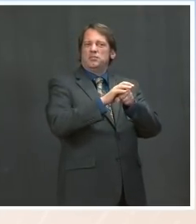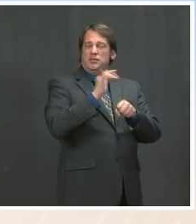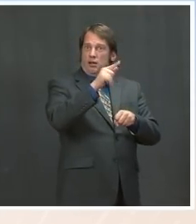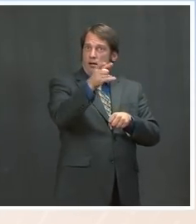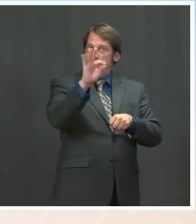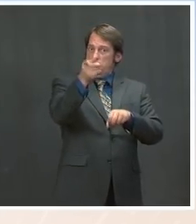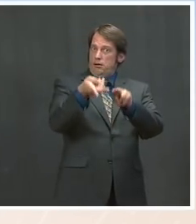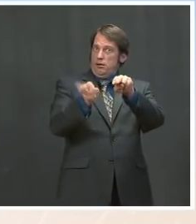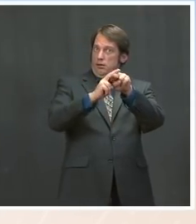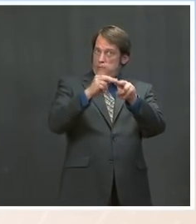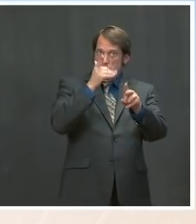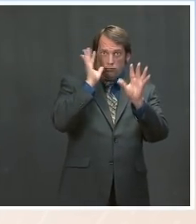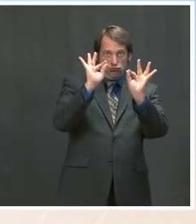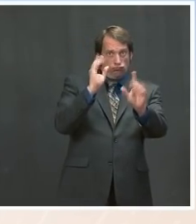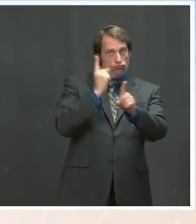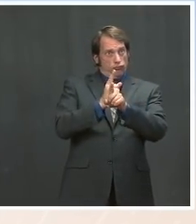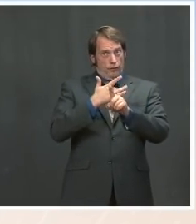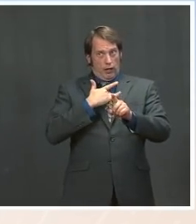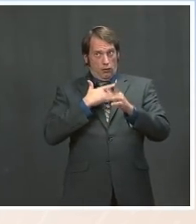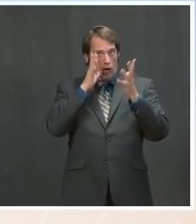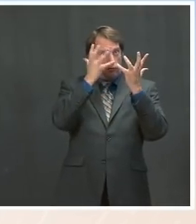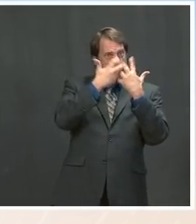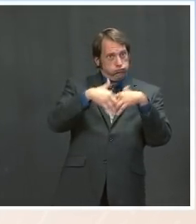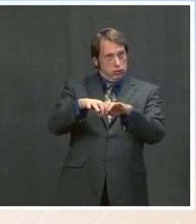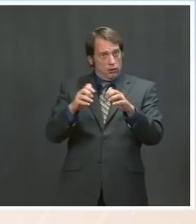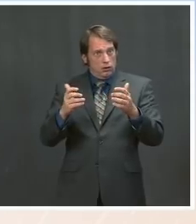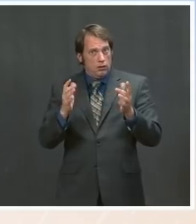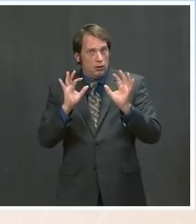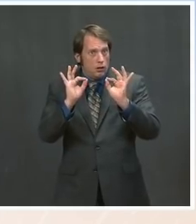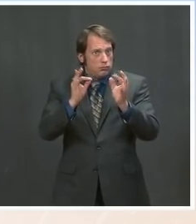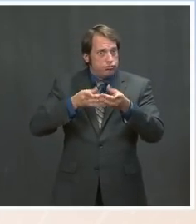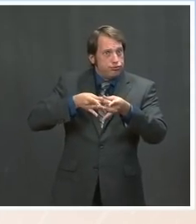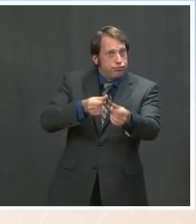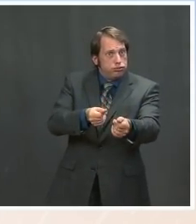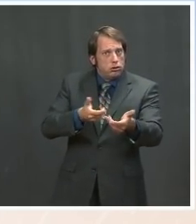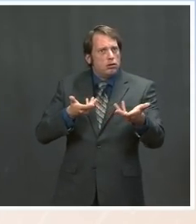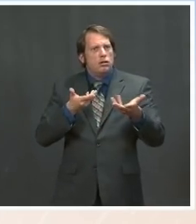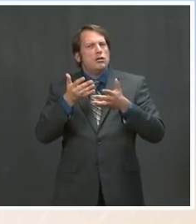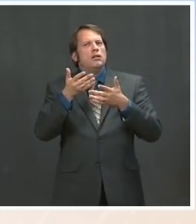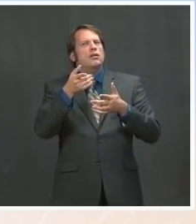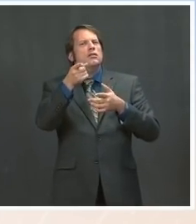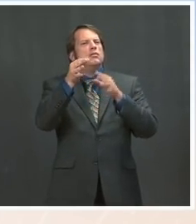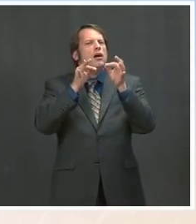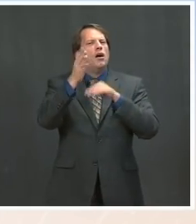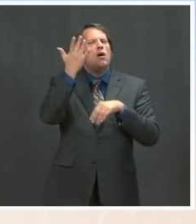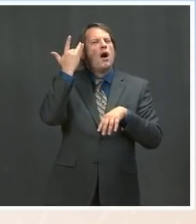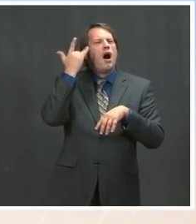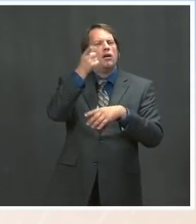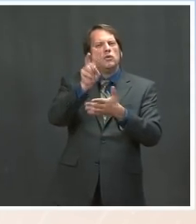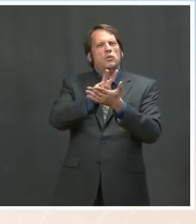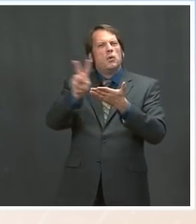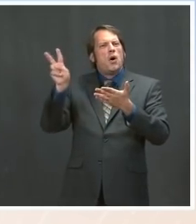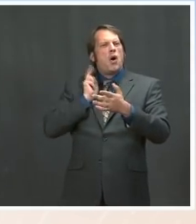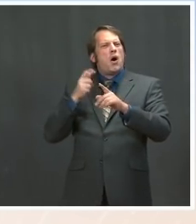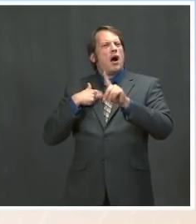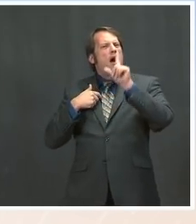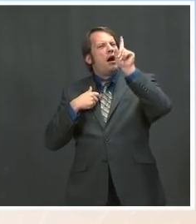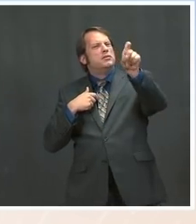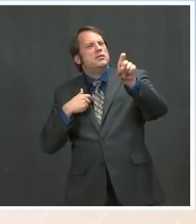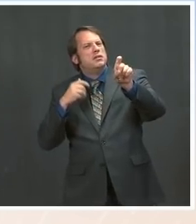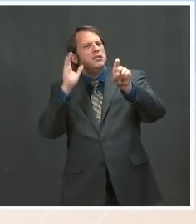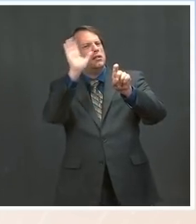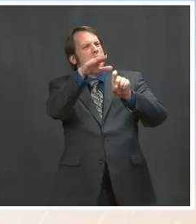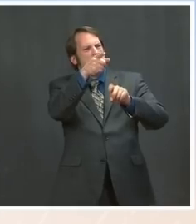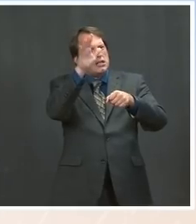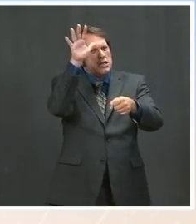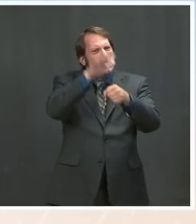he wanted it to be 62,500. But can you explain why, two weeks ago, when I asked if he was committed to raising it to that number by